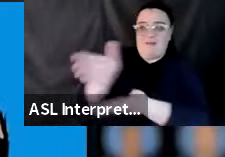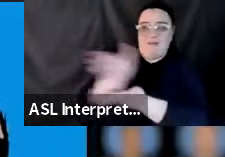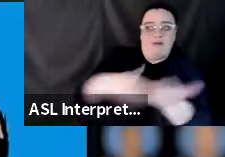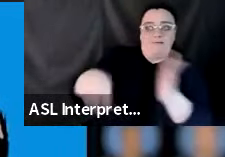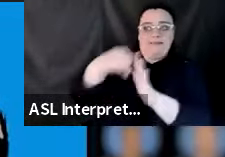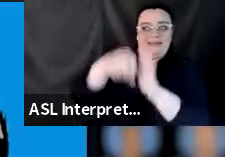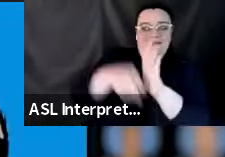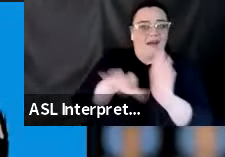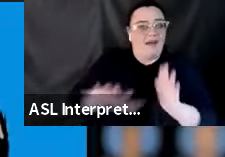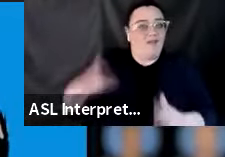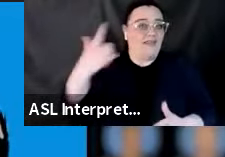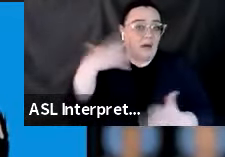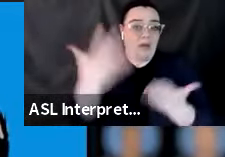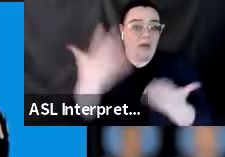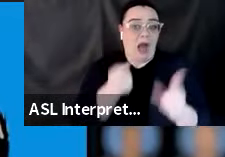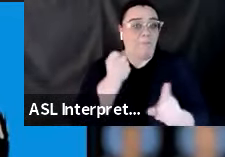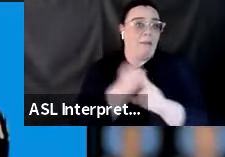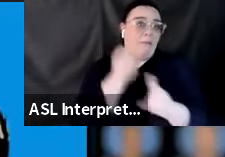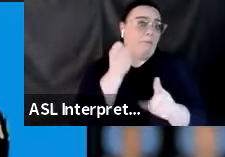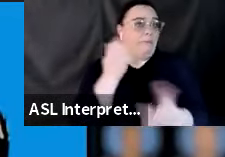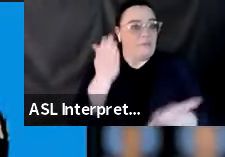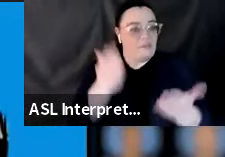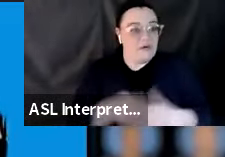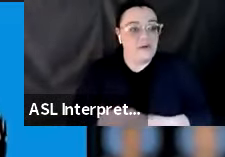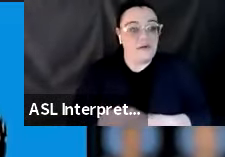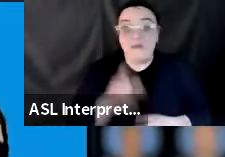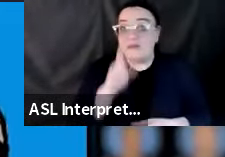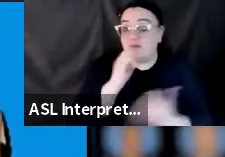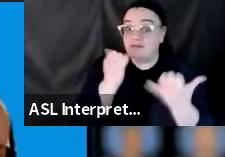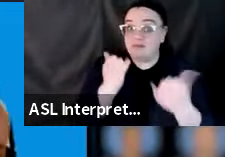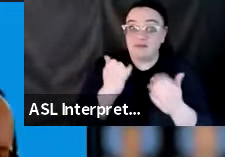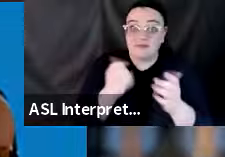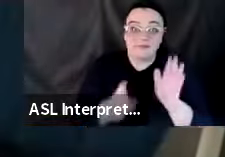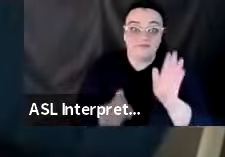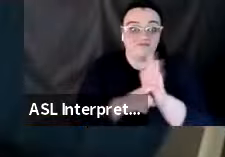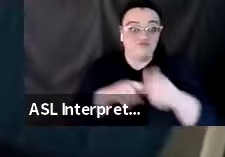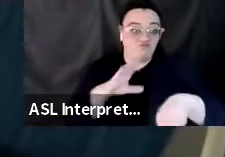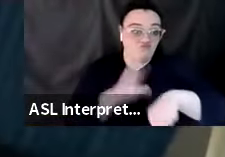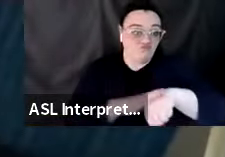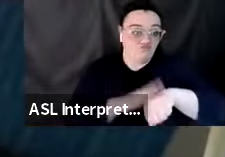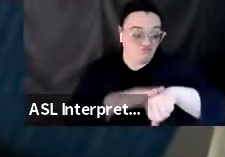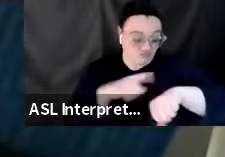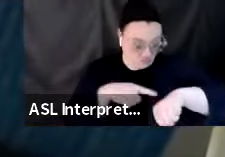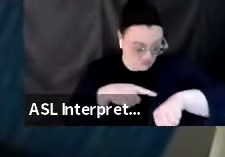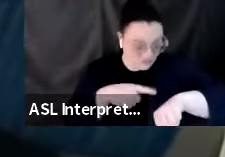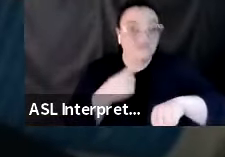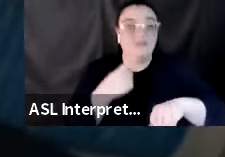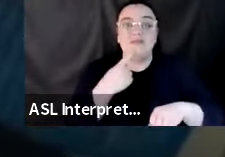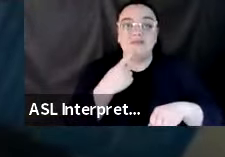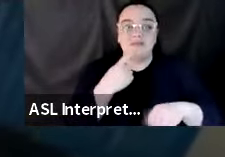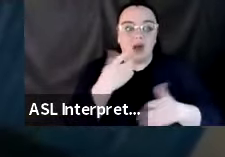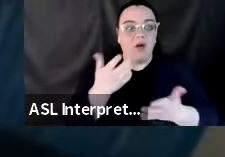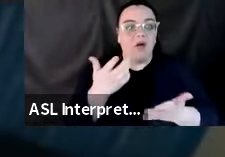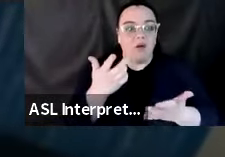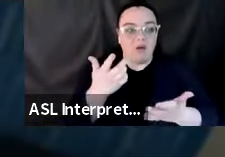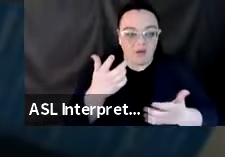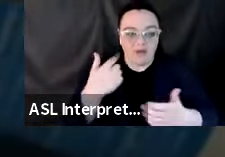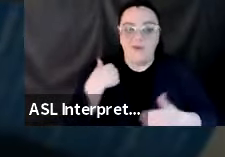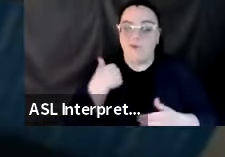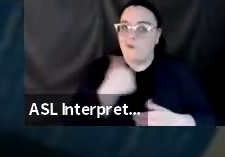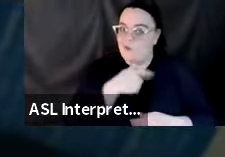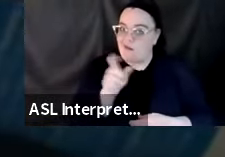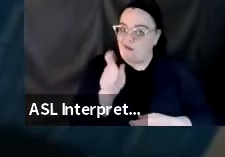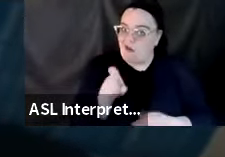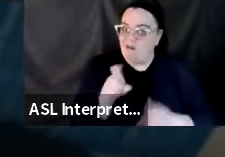of fact, we're getting right now an alert media. We should be all getting an alert media telling us that we have to